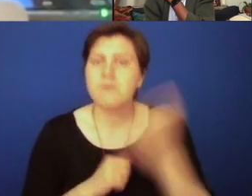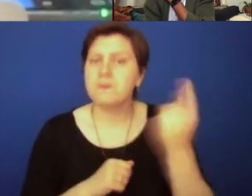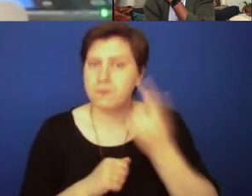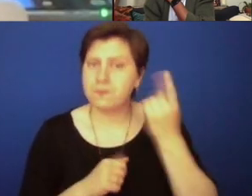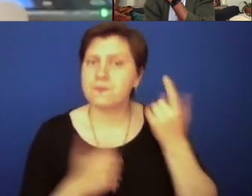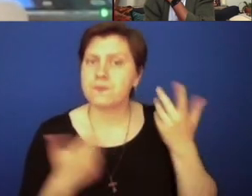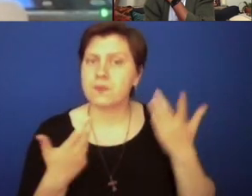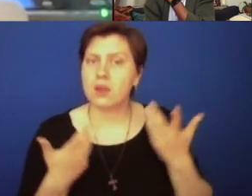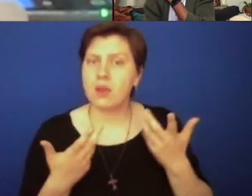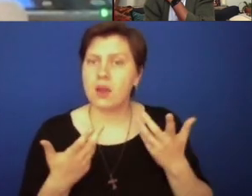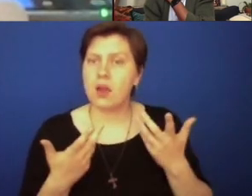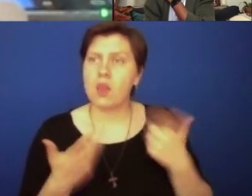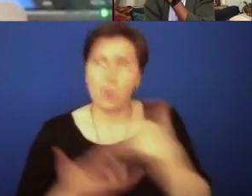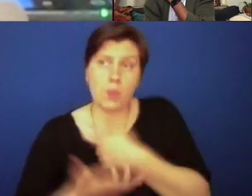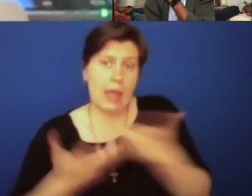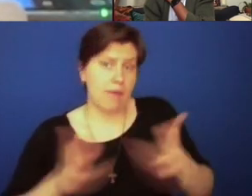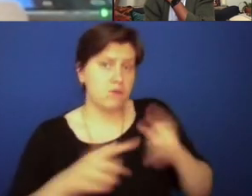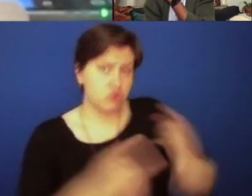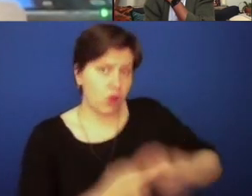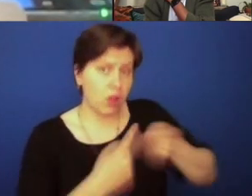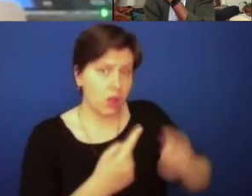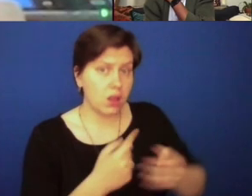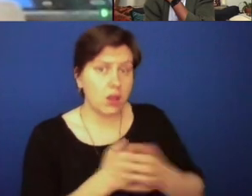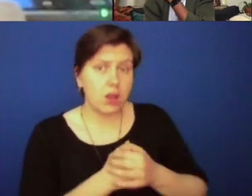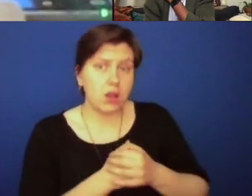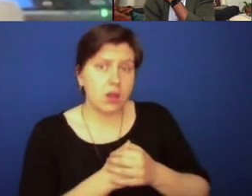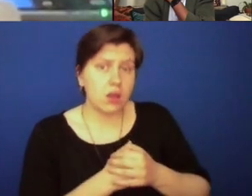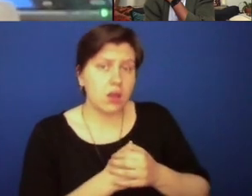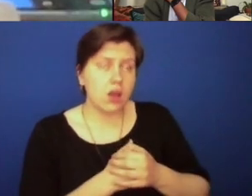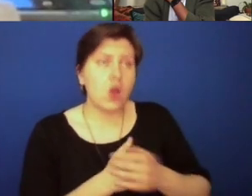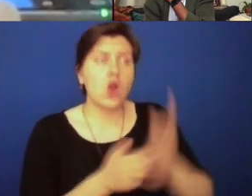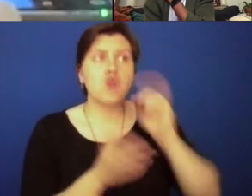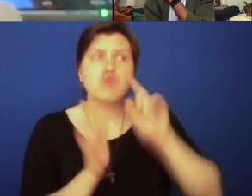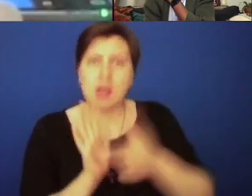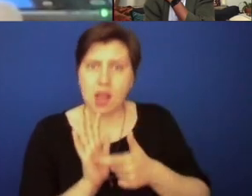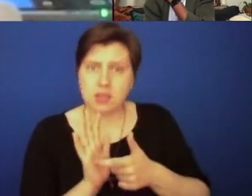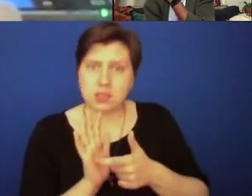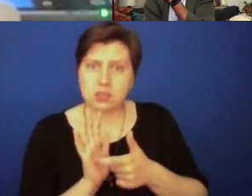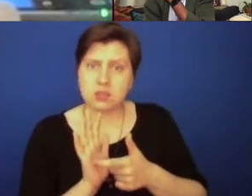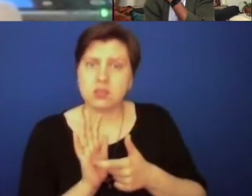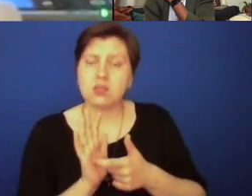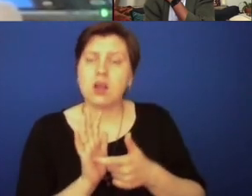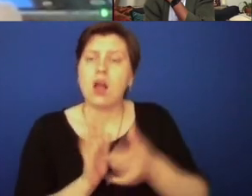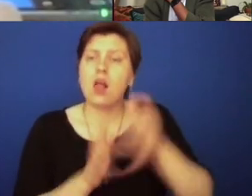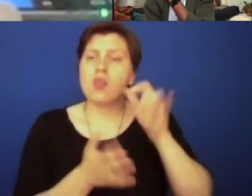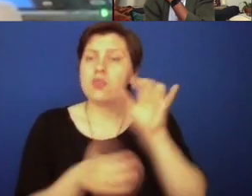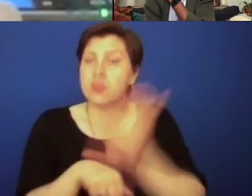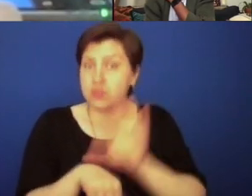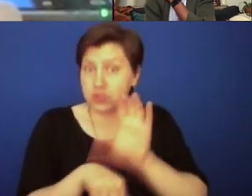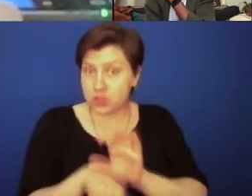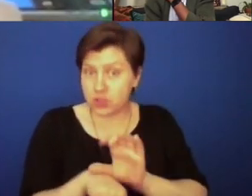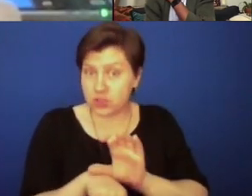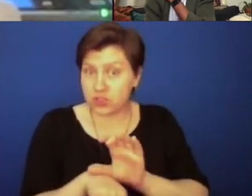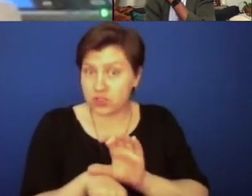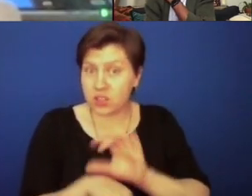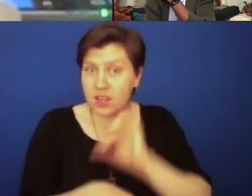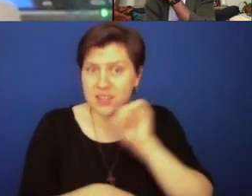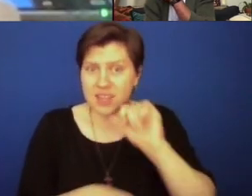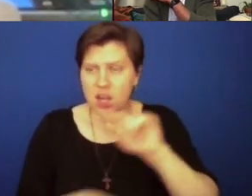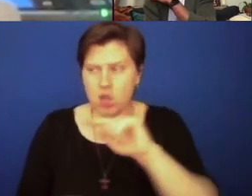has, that we've been struggling with, too, is, you know, realizing that the church is not